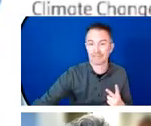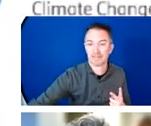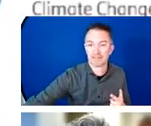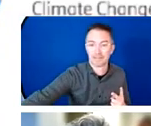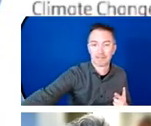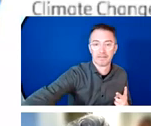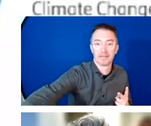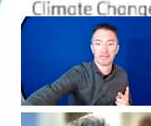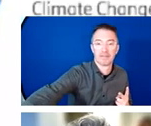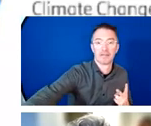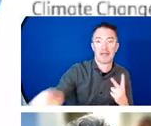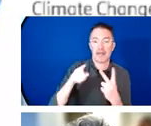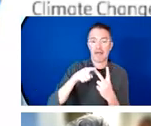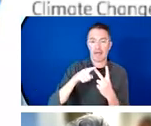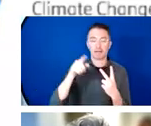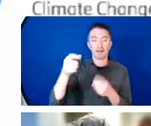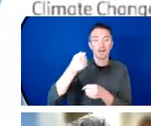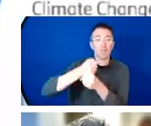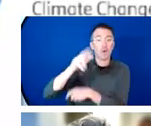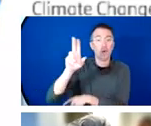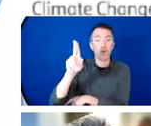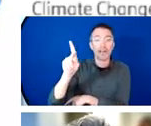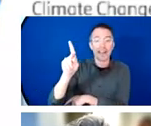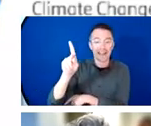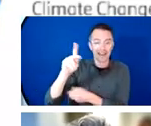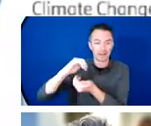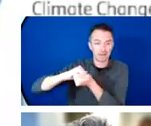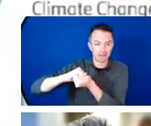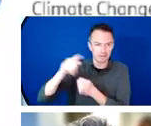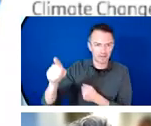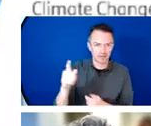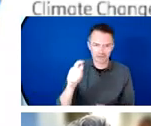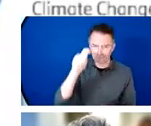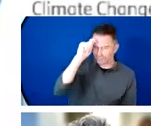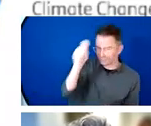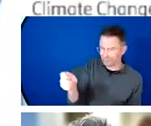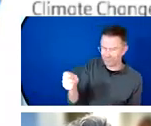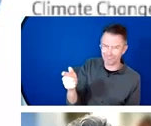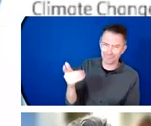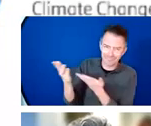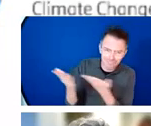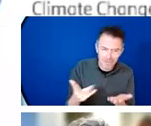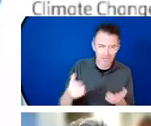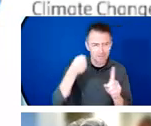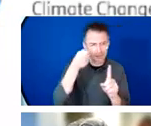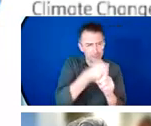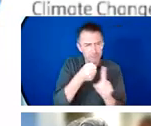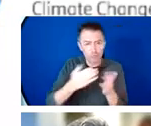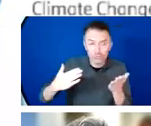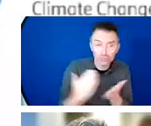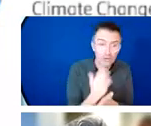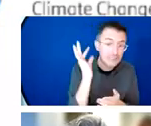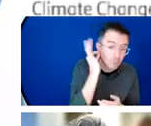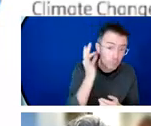Kingdom. Her Excellency champions the rights of women and girls and recently shared that while climate